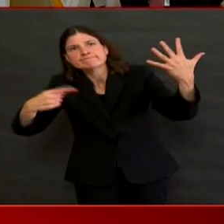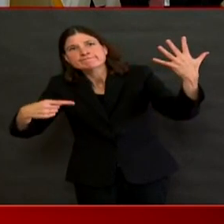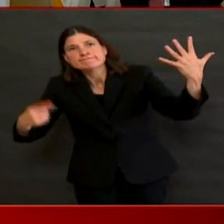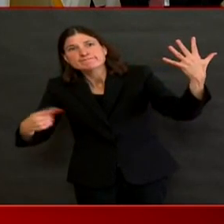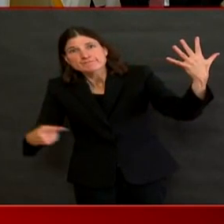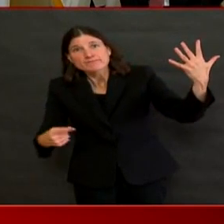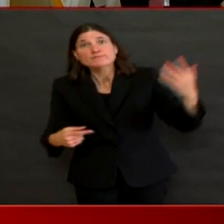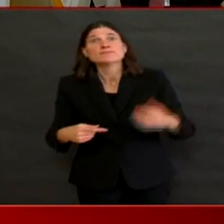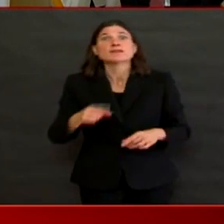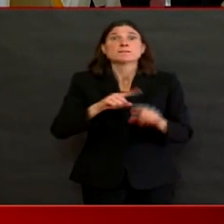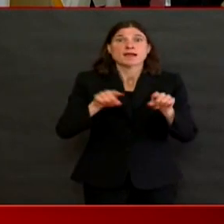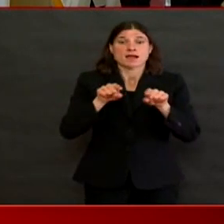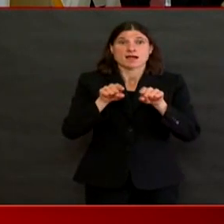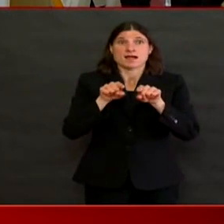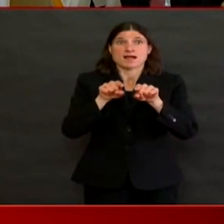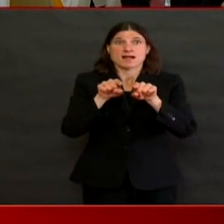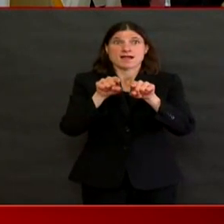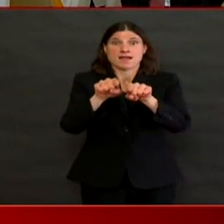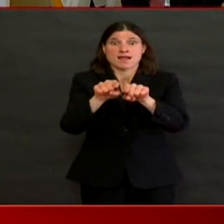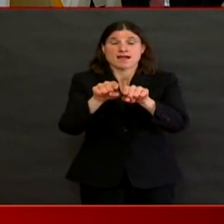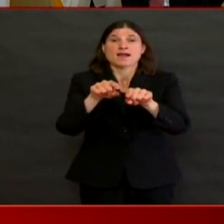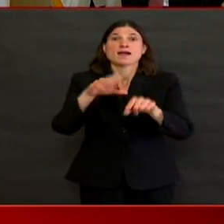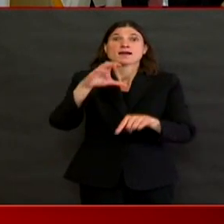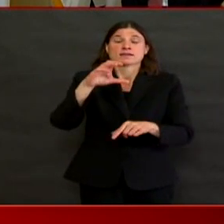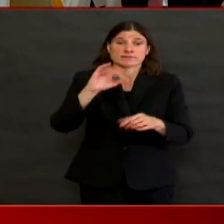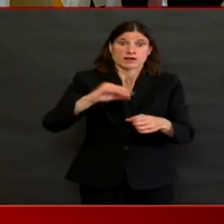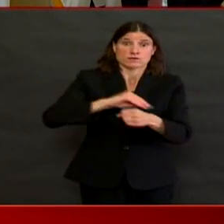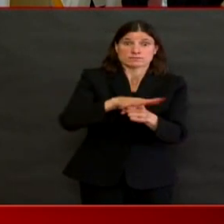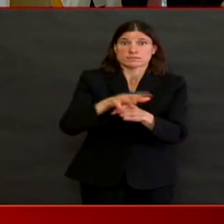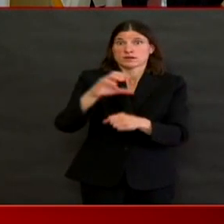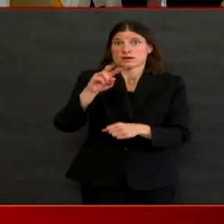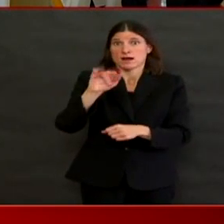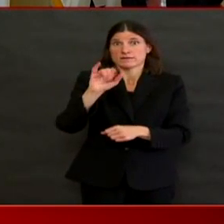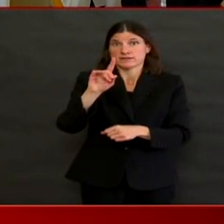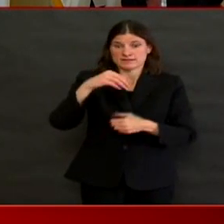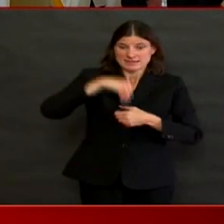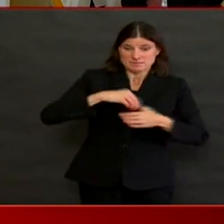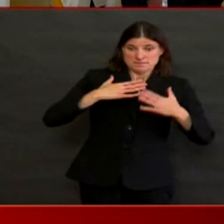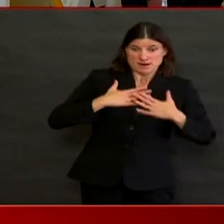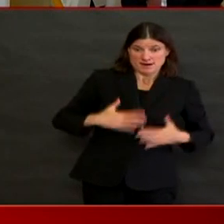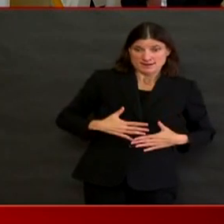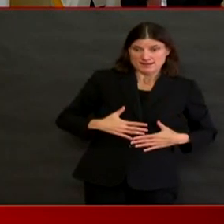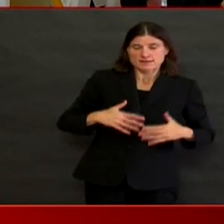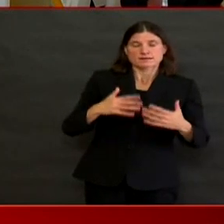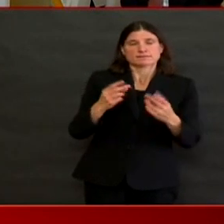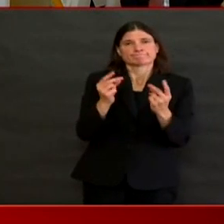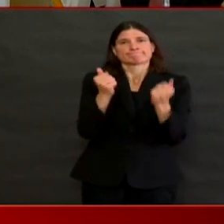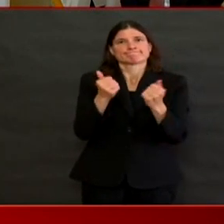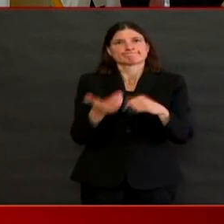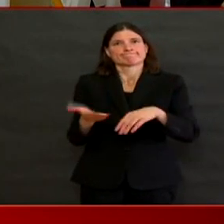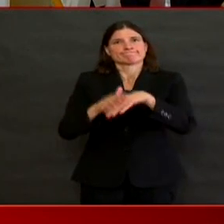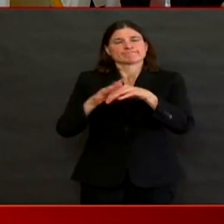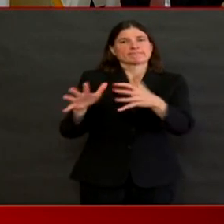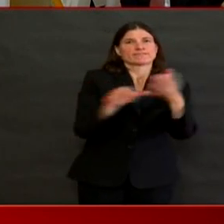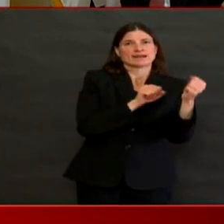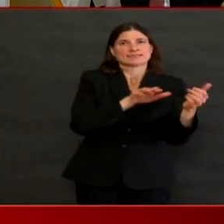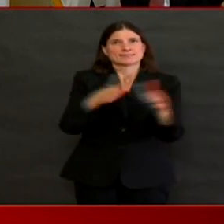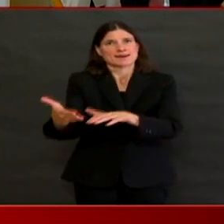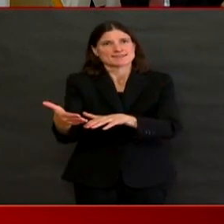death. This is consistent with the public health approach across the country on how we are assessing